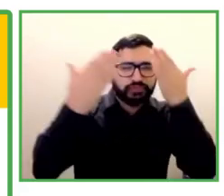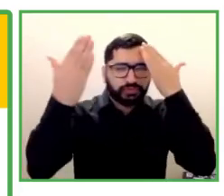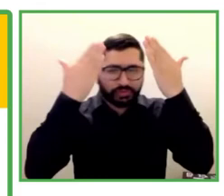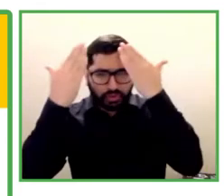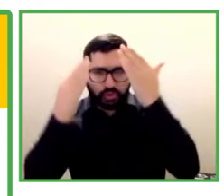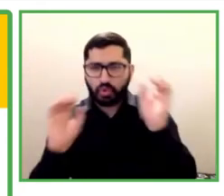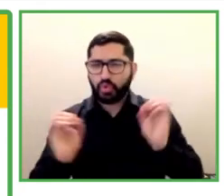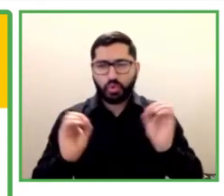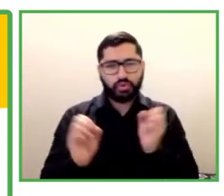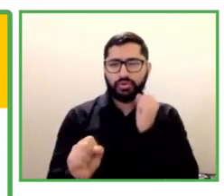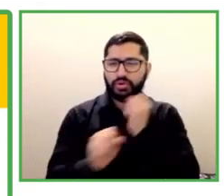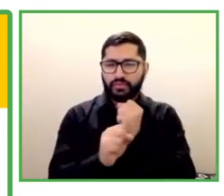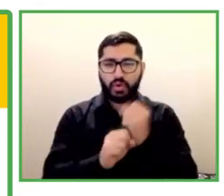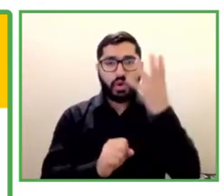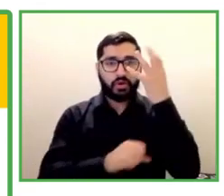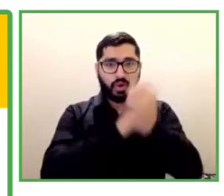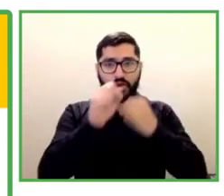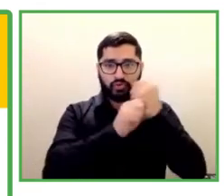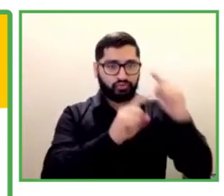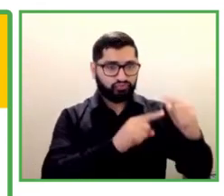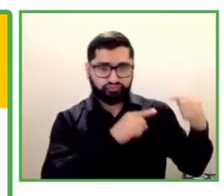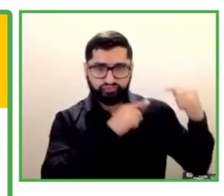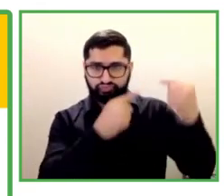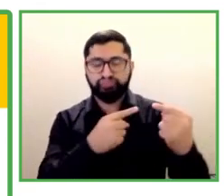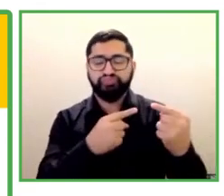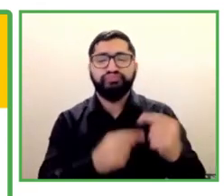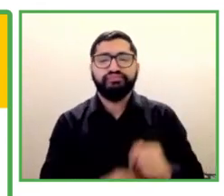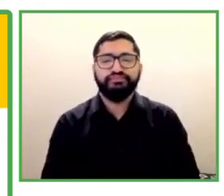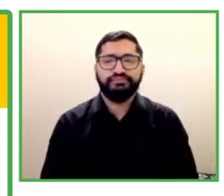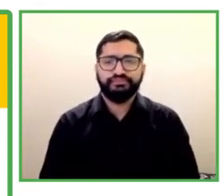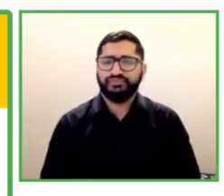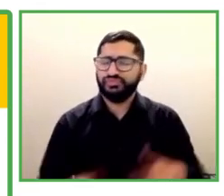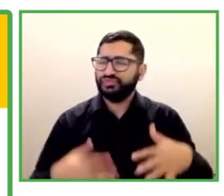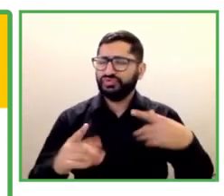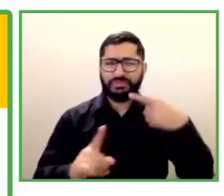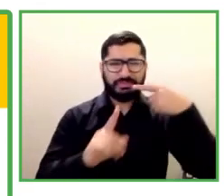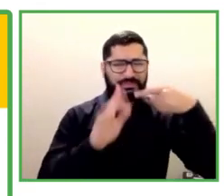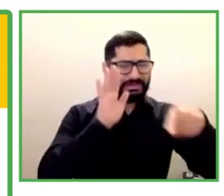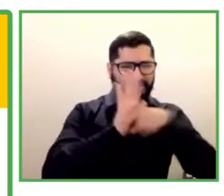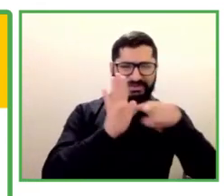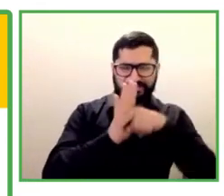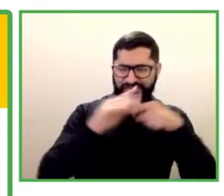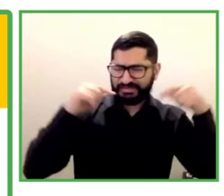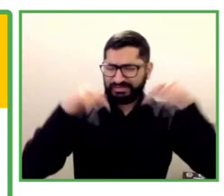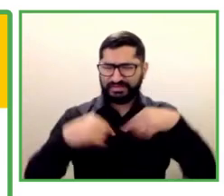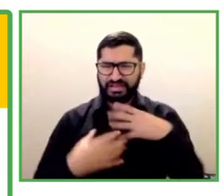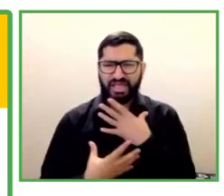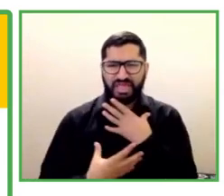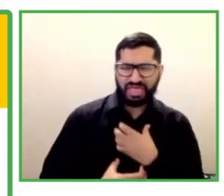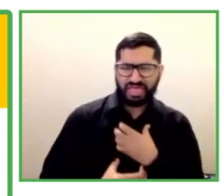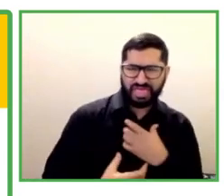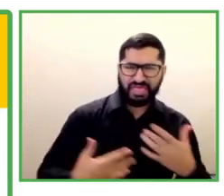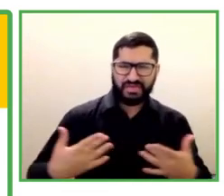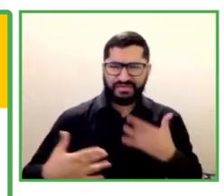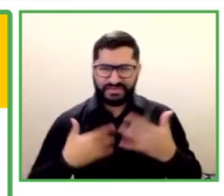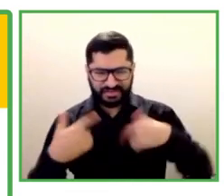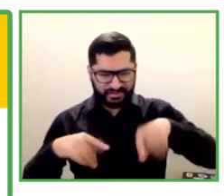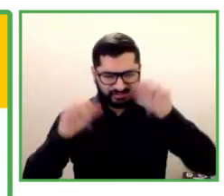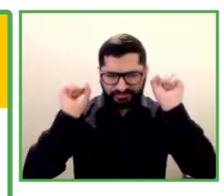We placed him in Capgemini as a consultant with a good salary, says Anand now to us.